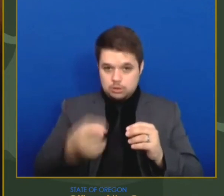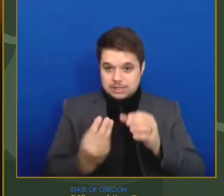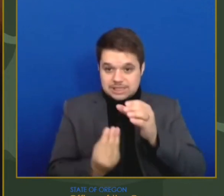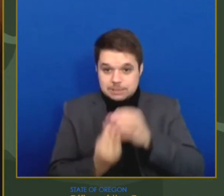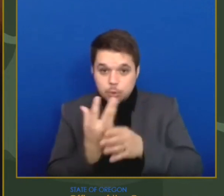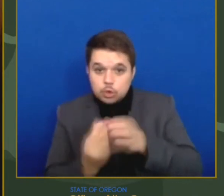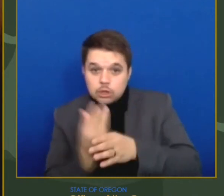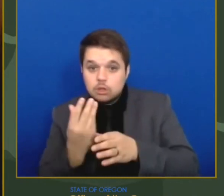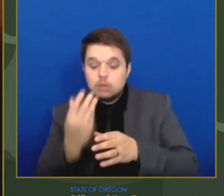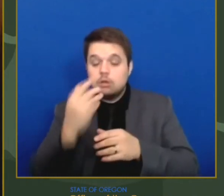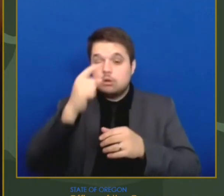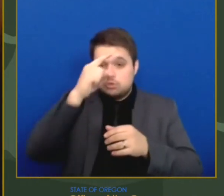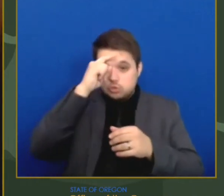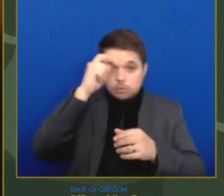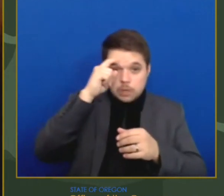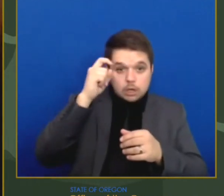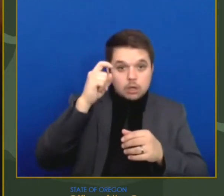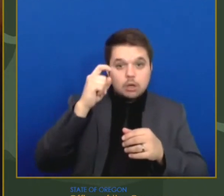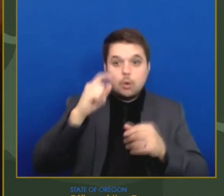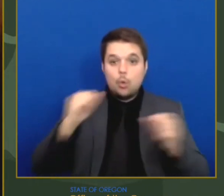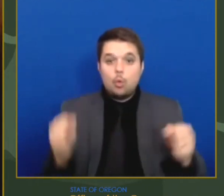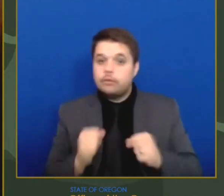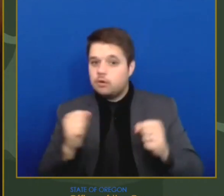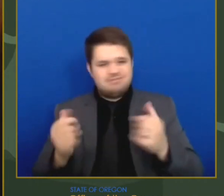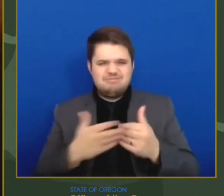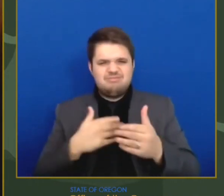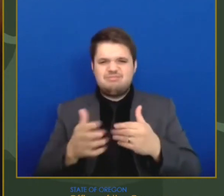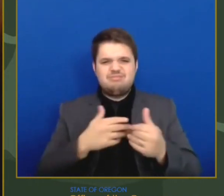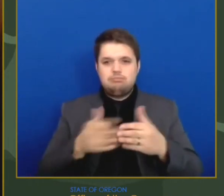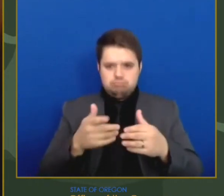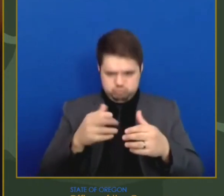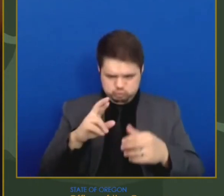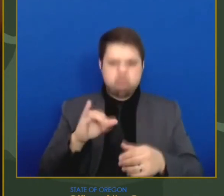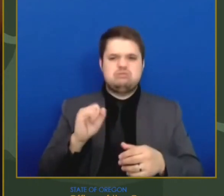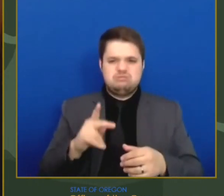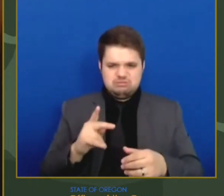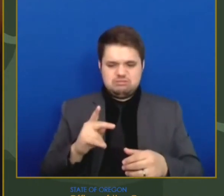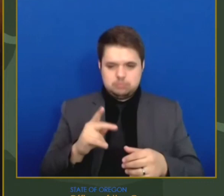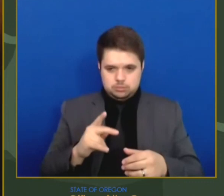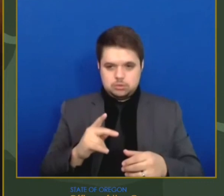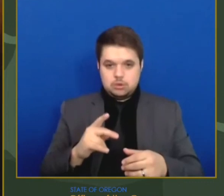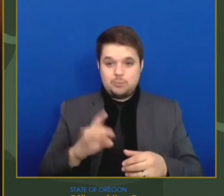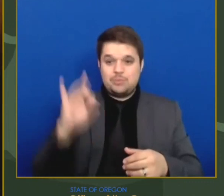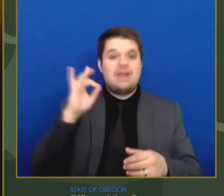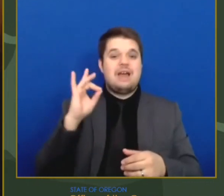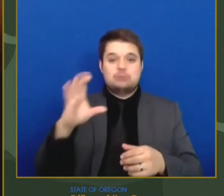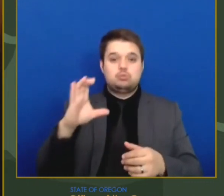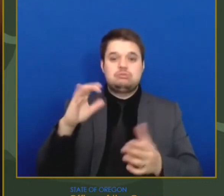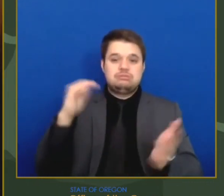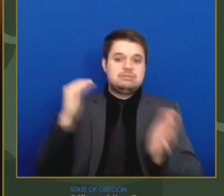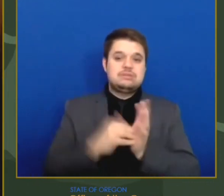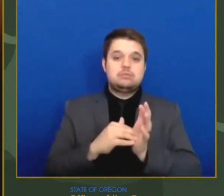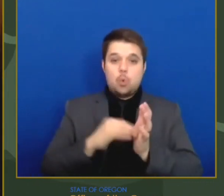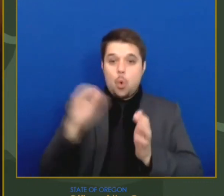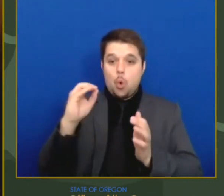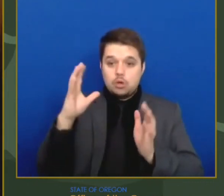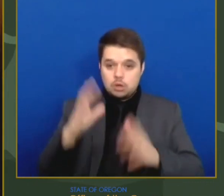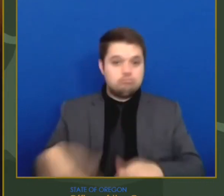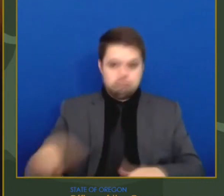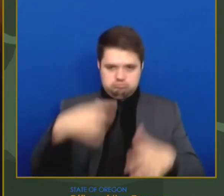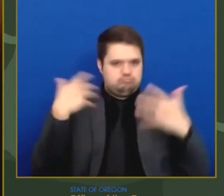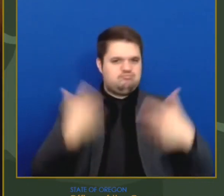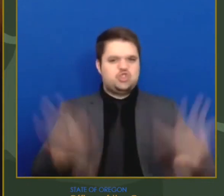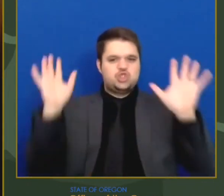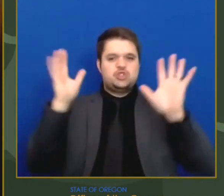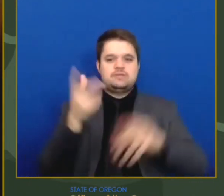As you've heard, more than 800,000 Oregonians have received at least one dose of COVID-19 vaccine, and more than 1.2 million